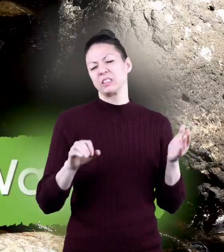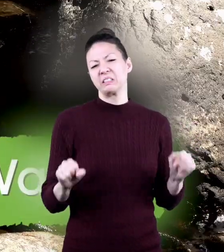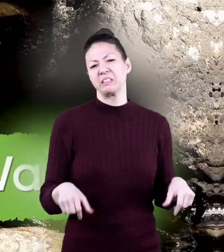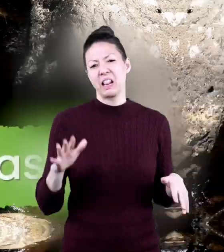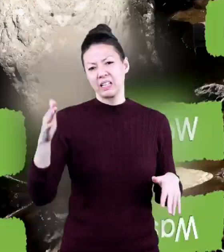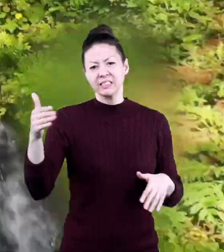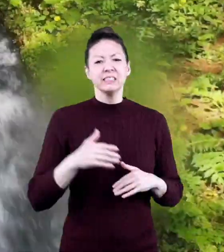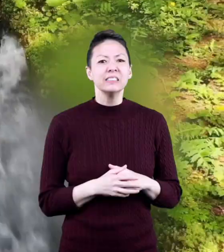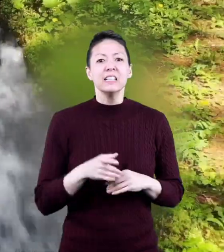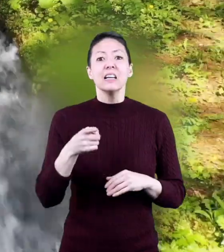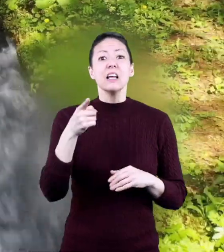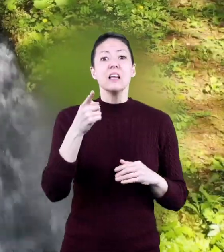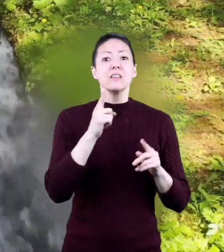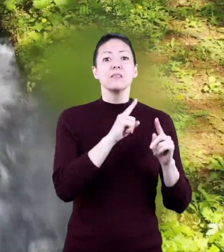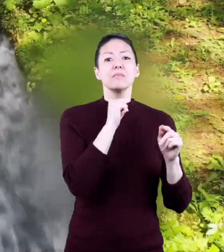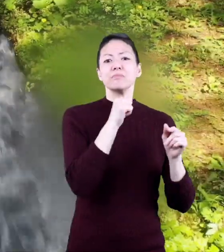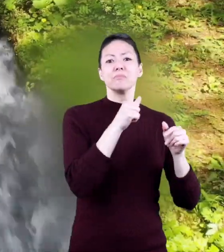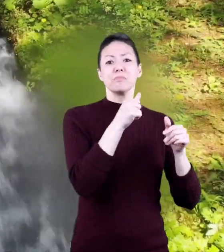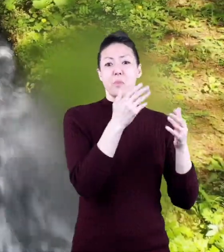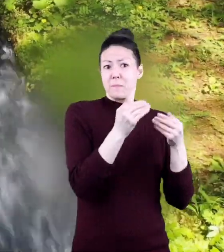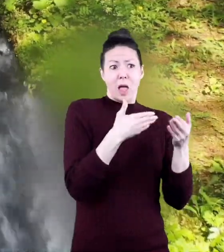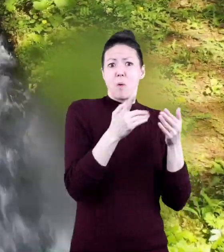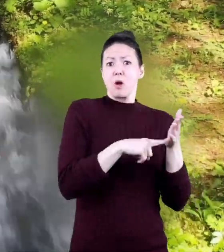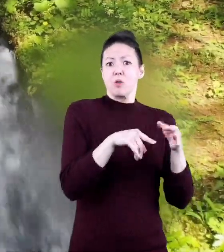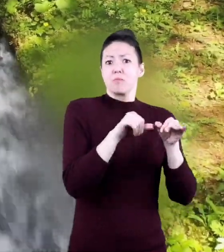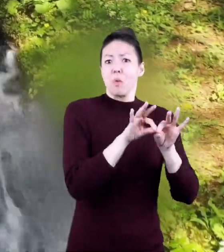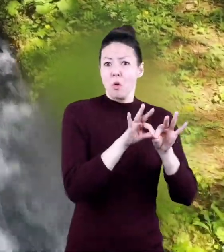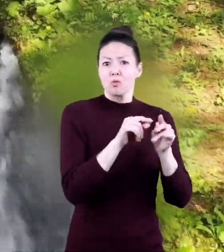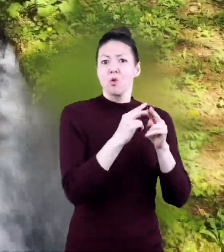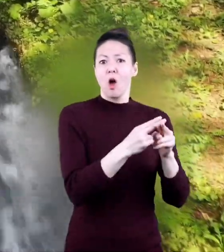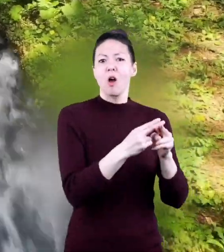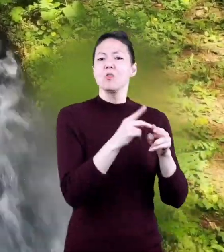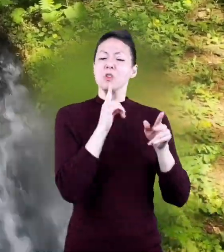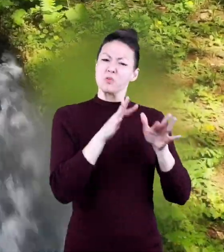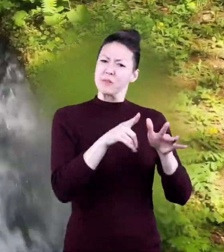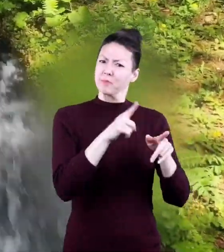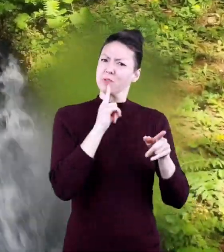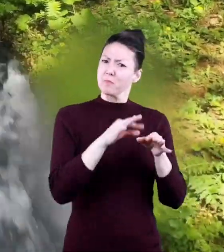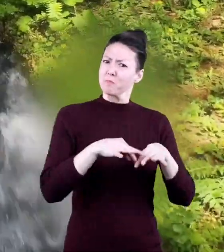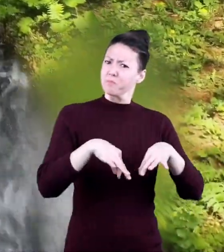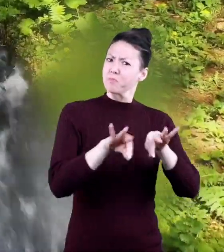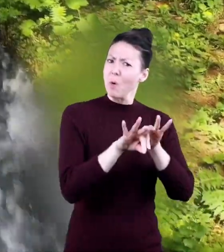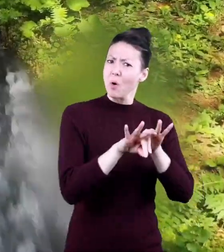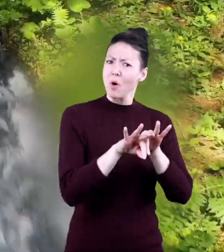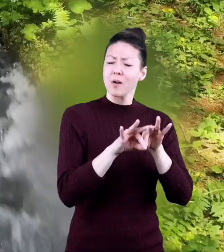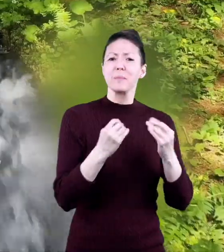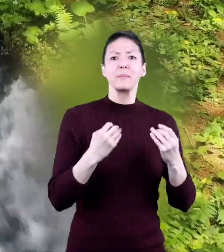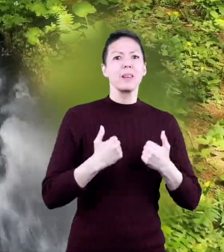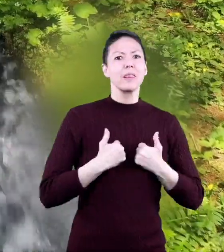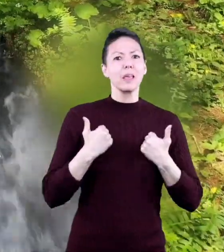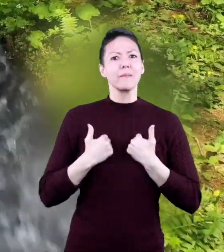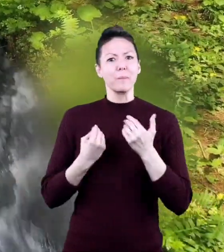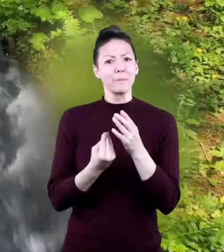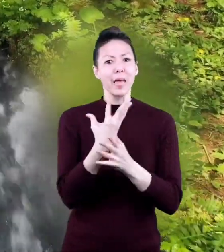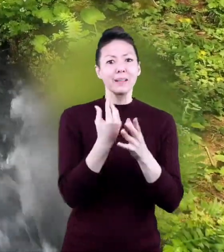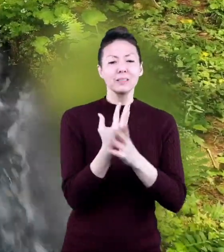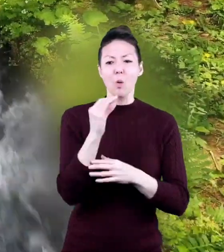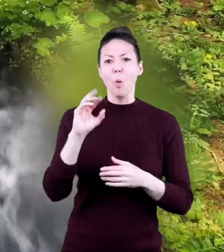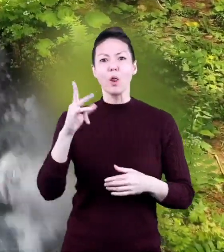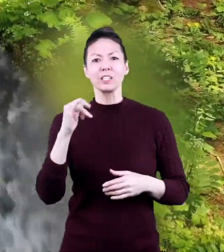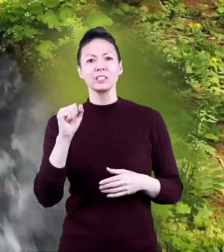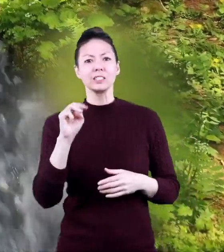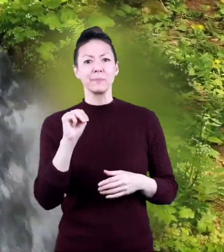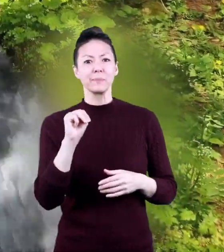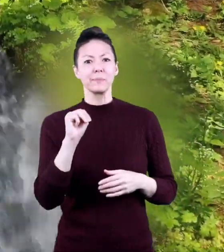but no matter what you call them streams are very important many living plants and